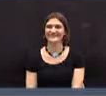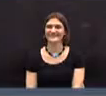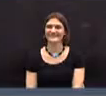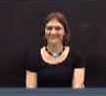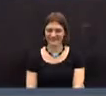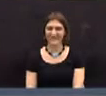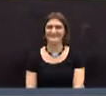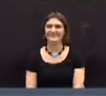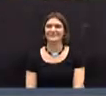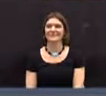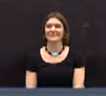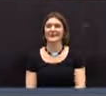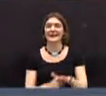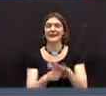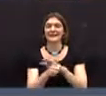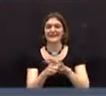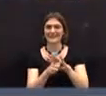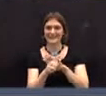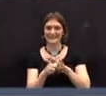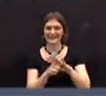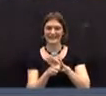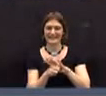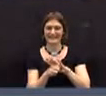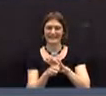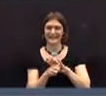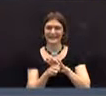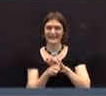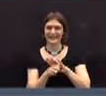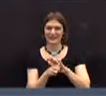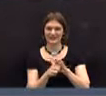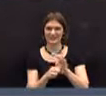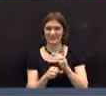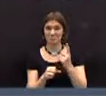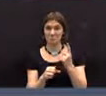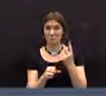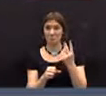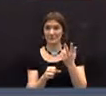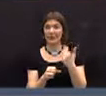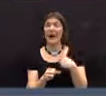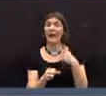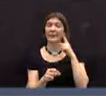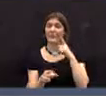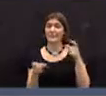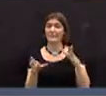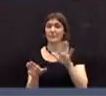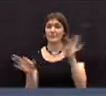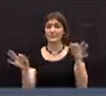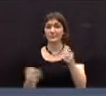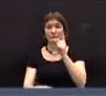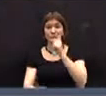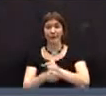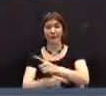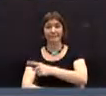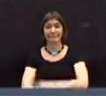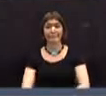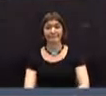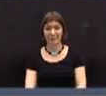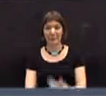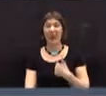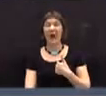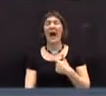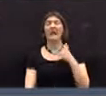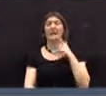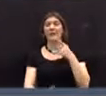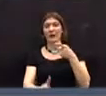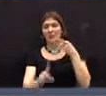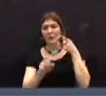John Wilmer. District. I believe the moderator's decision is correct and that I'd like to call